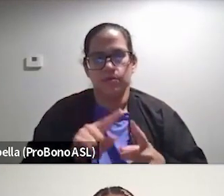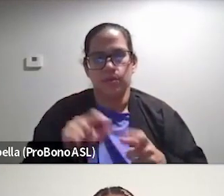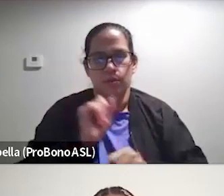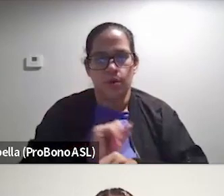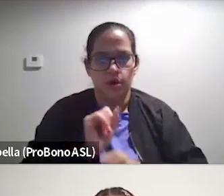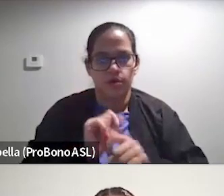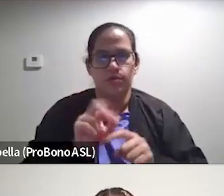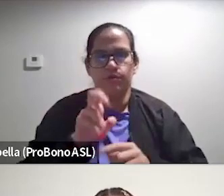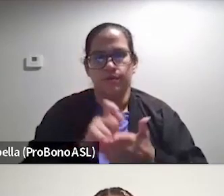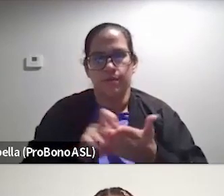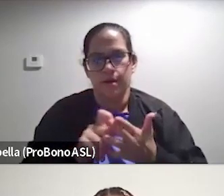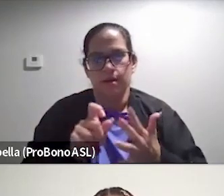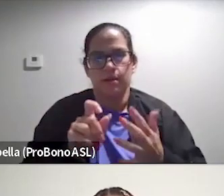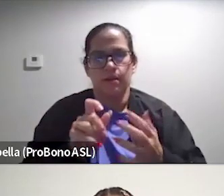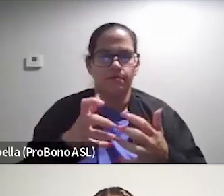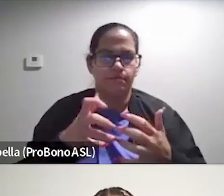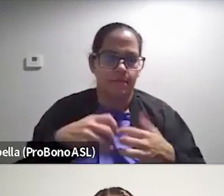rewrite the narratives about black women?